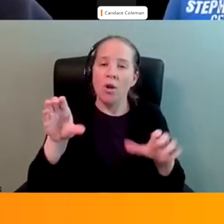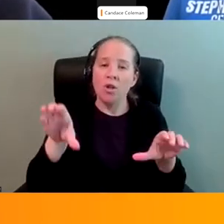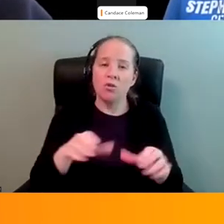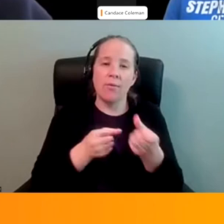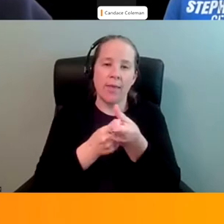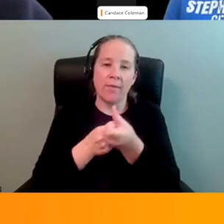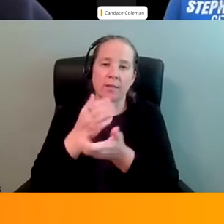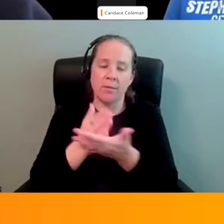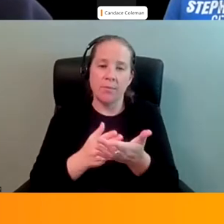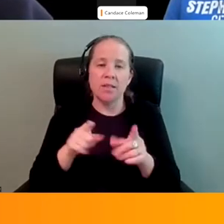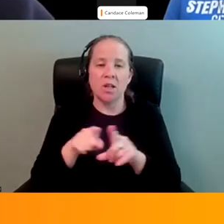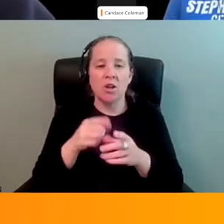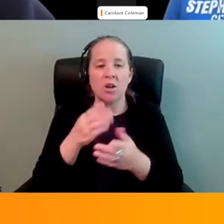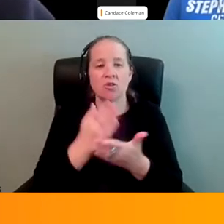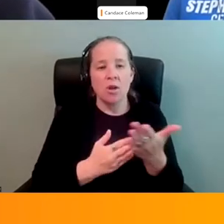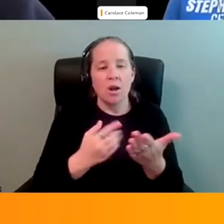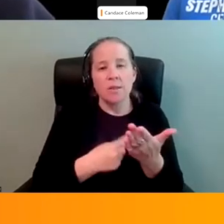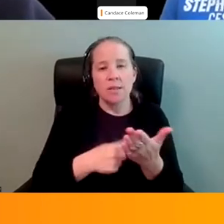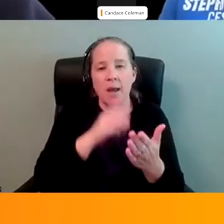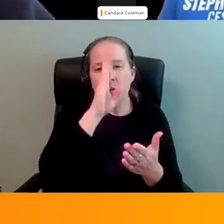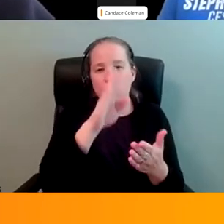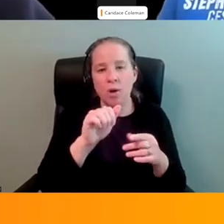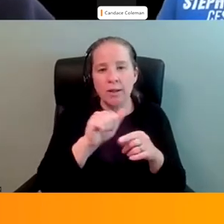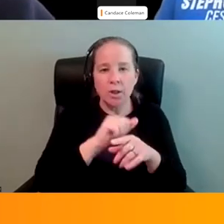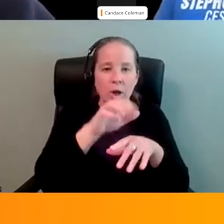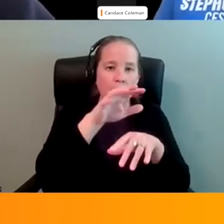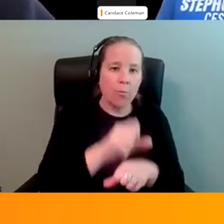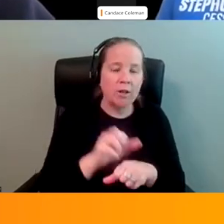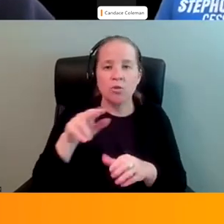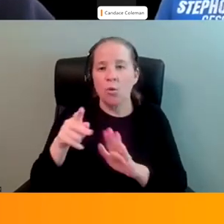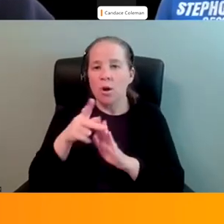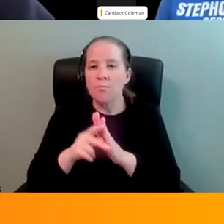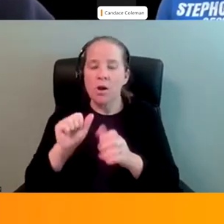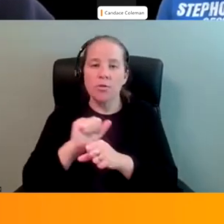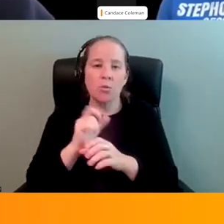well as sometimes direct practice or policy work or whatever we choose to do.